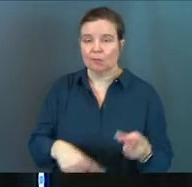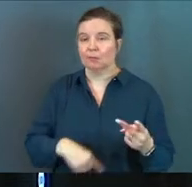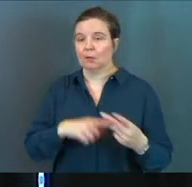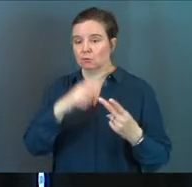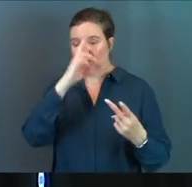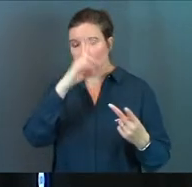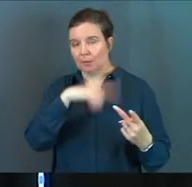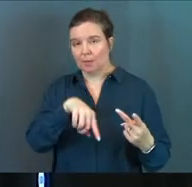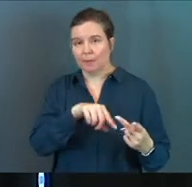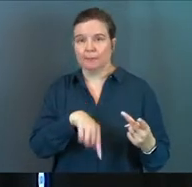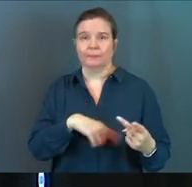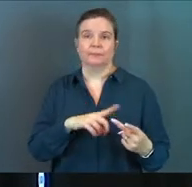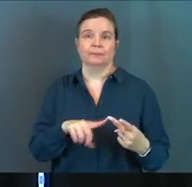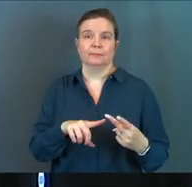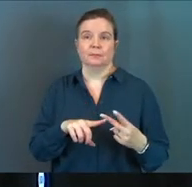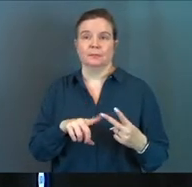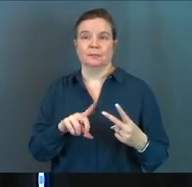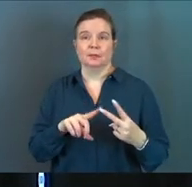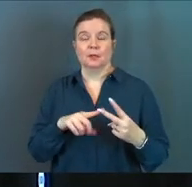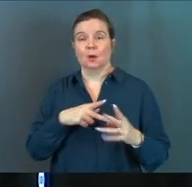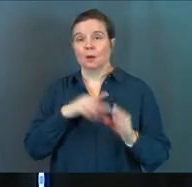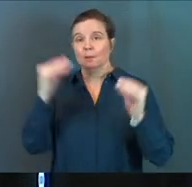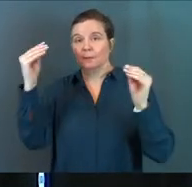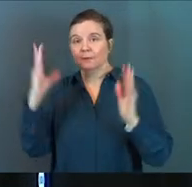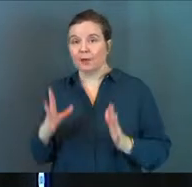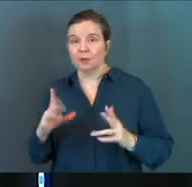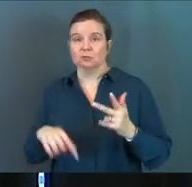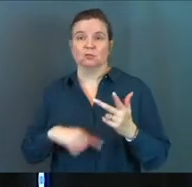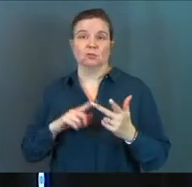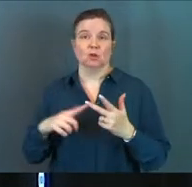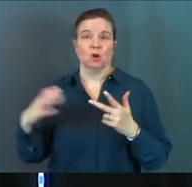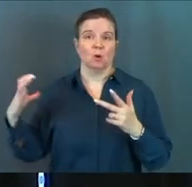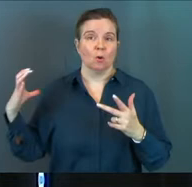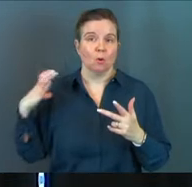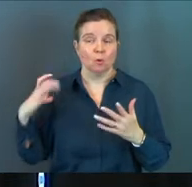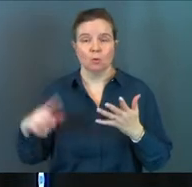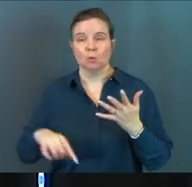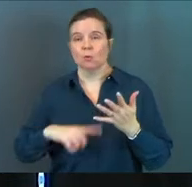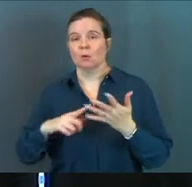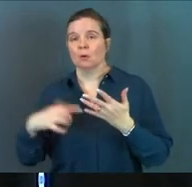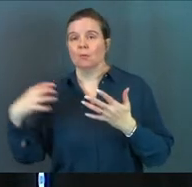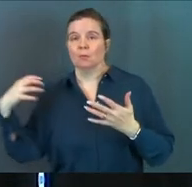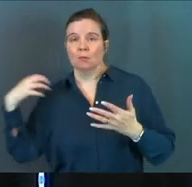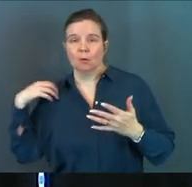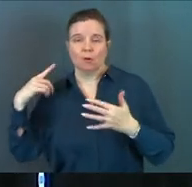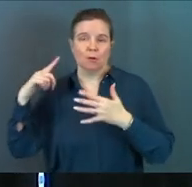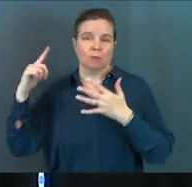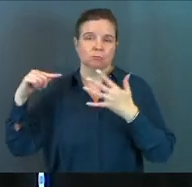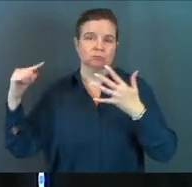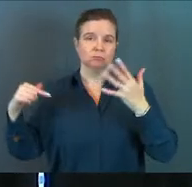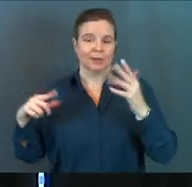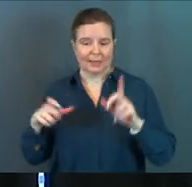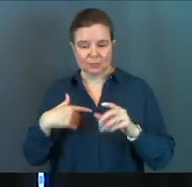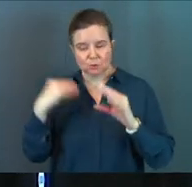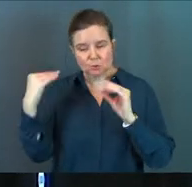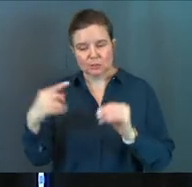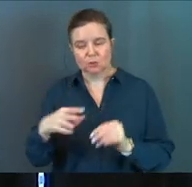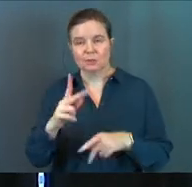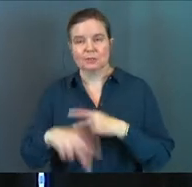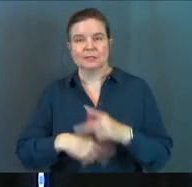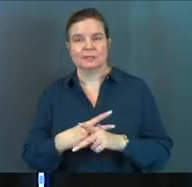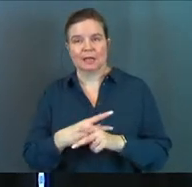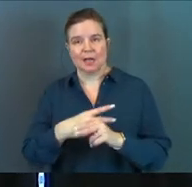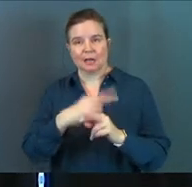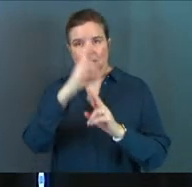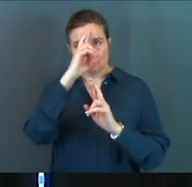respect them. There's going to be a professor. There's going to be a coach. There's going to be a boss. And I need to teach you this